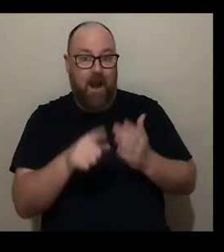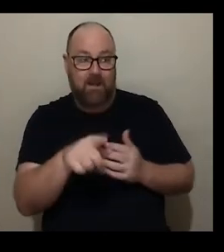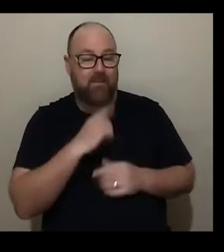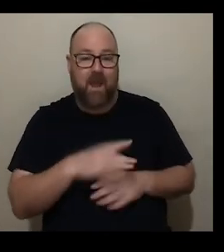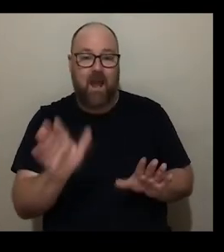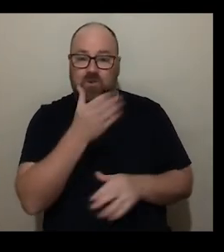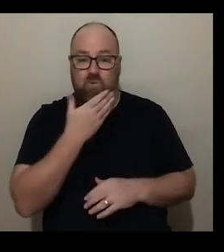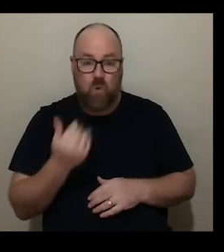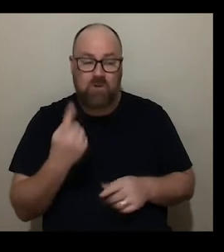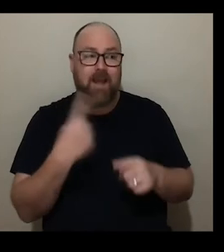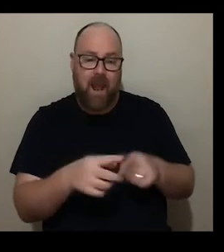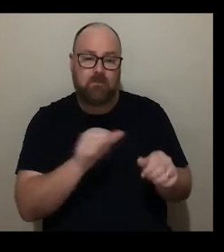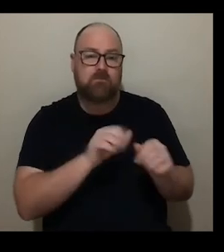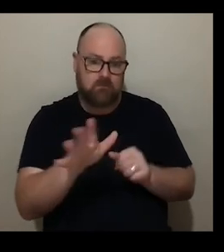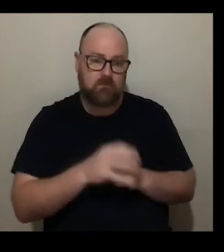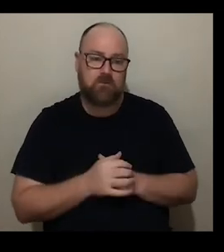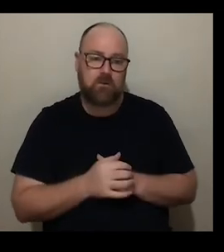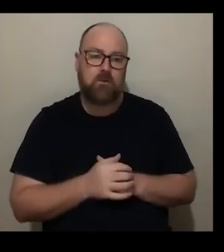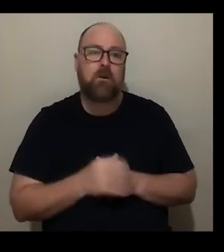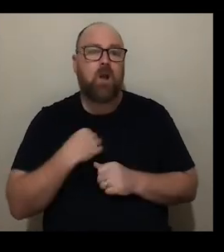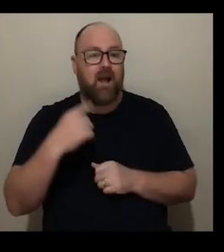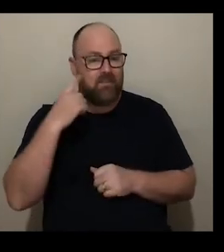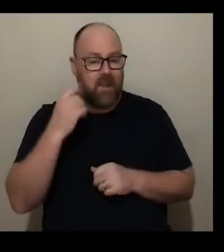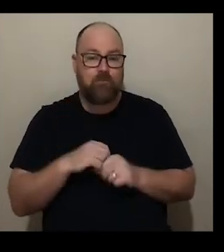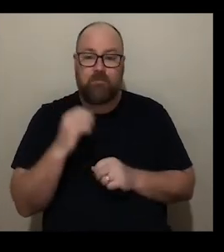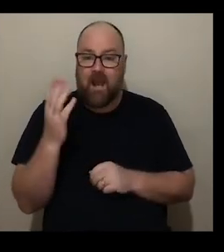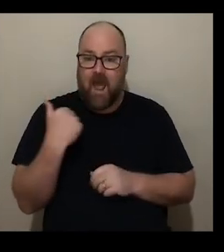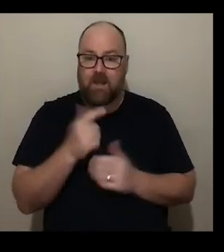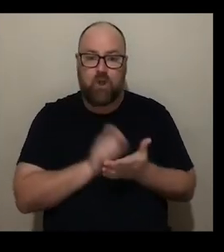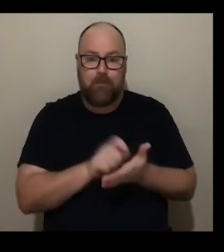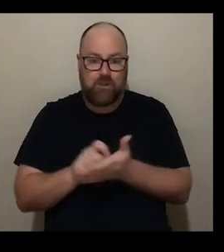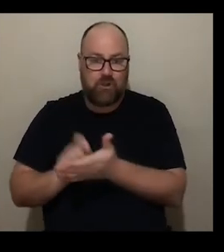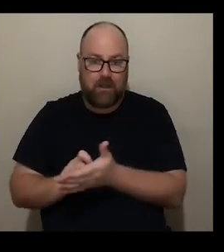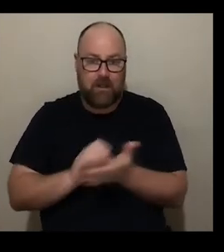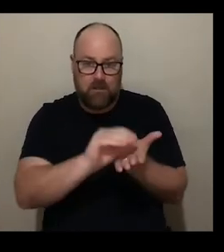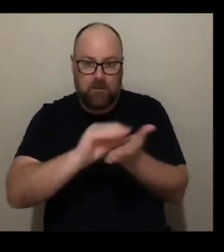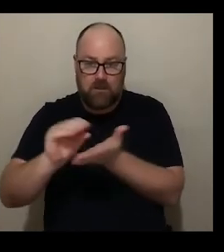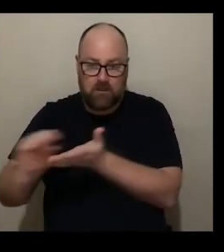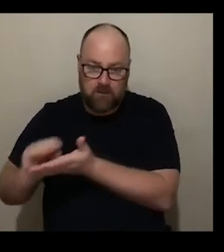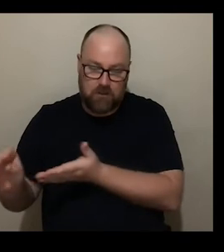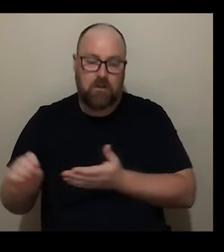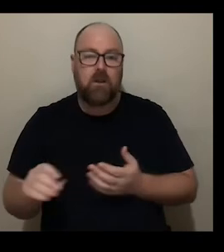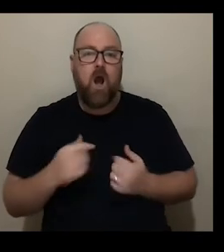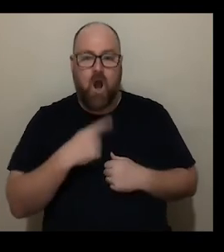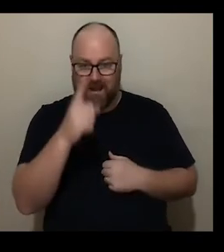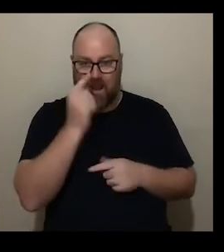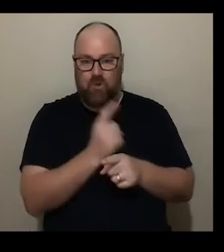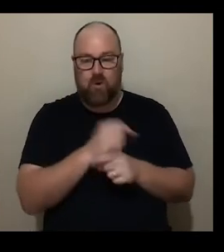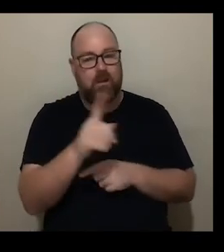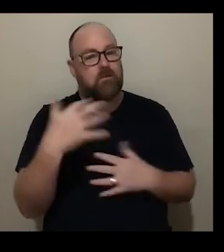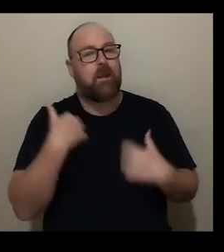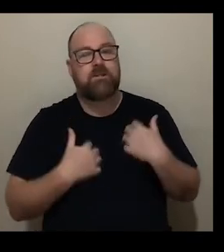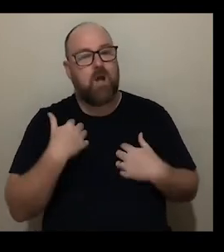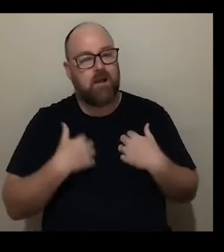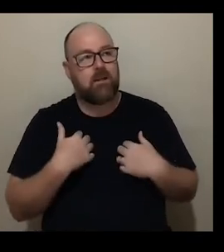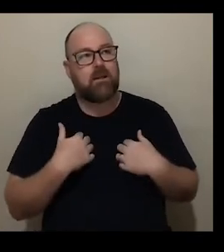gorgeous and phenomenal but i think out of the the last commissioning round which is the one i can speak to um there are some really